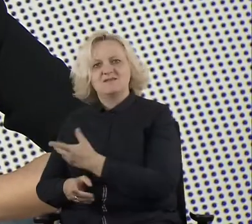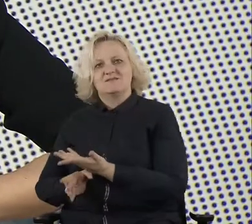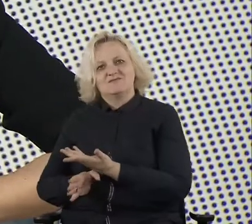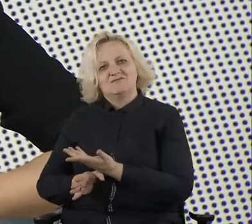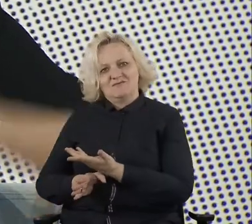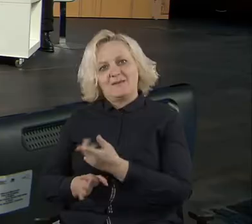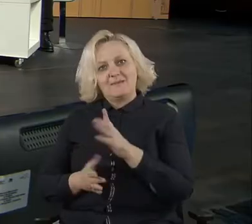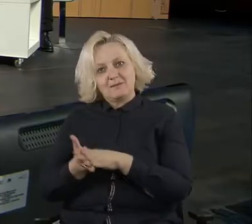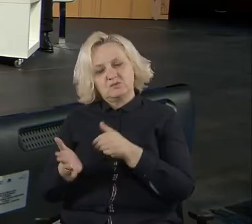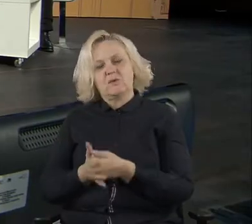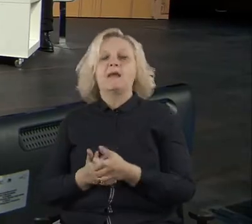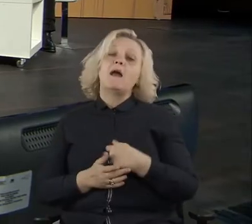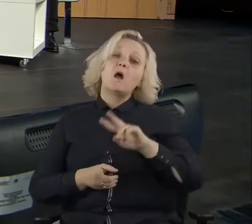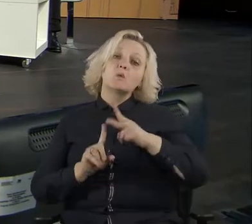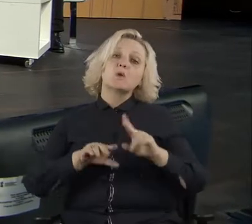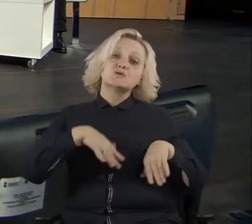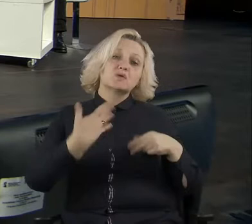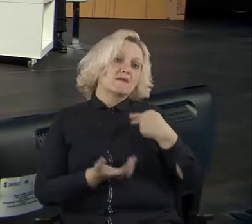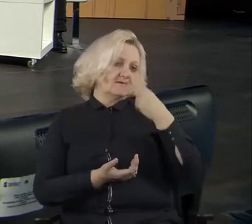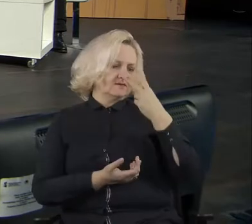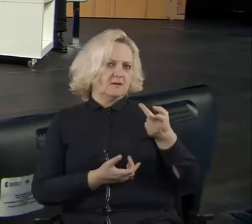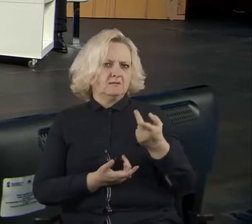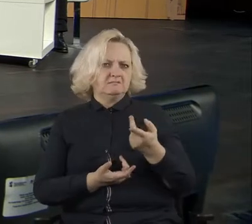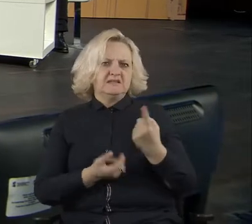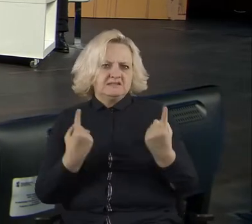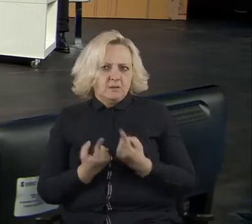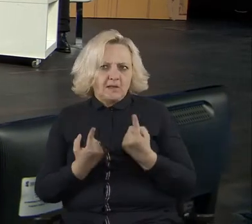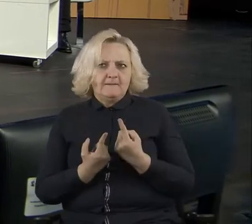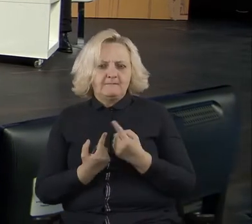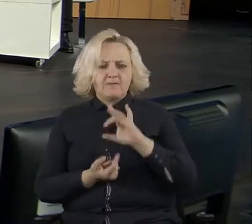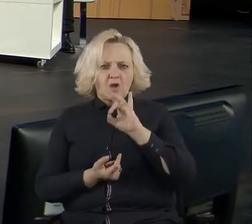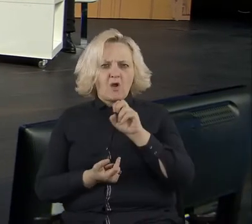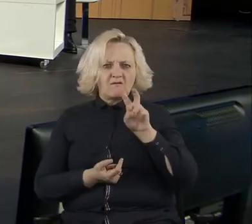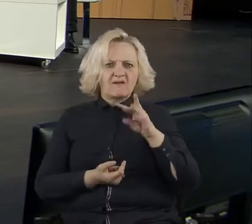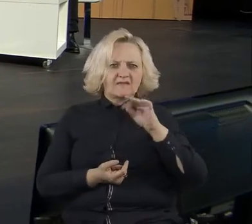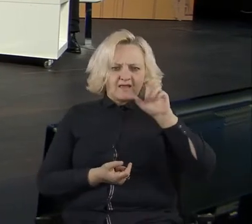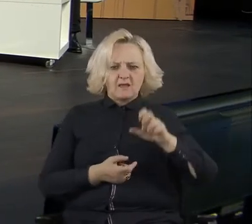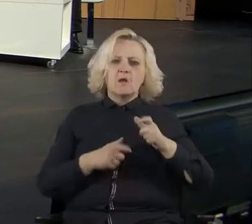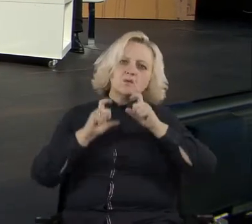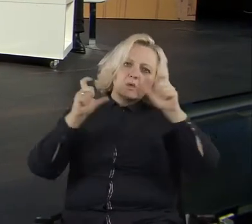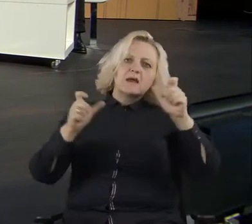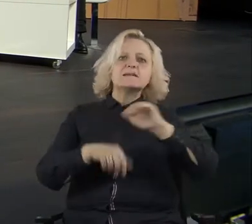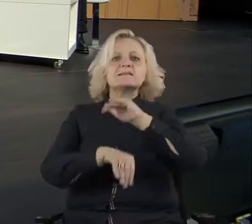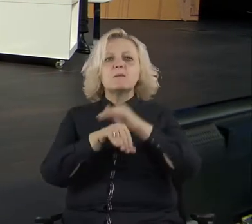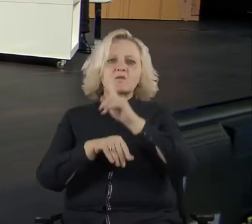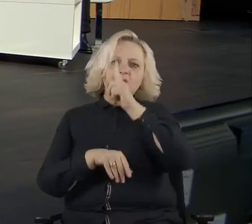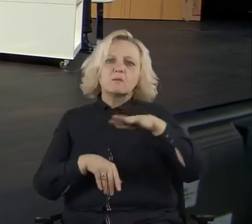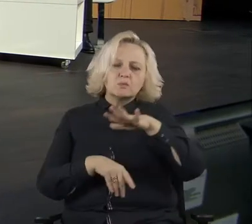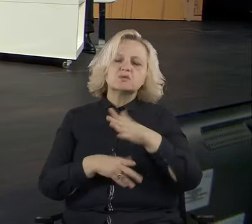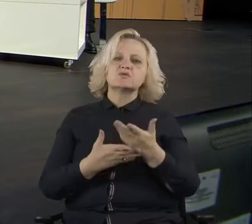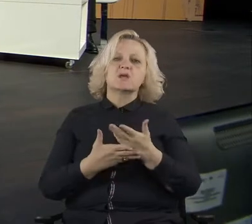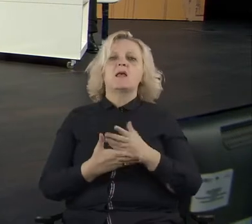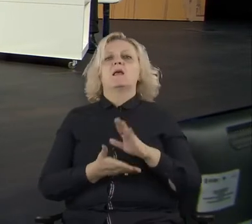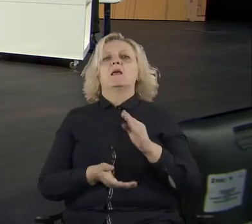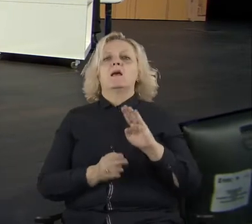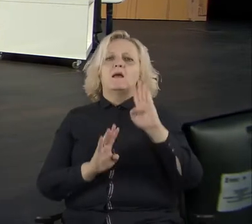public tenders in GovTech, uh, in our, competitions, uh, on the, one of the, uh, on Facebook, on fan pages, uh,